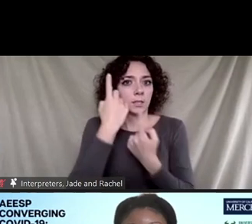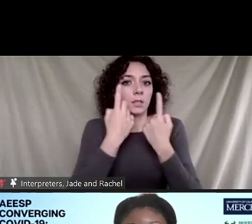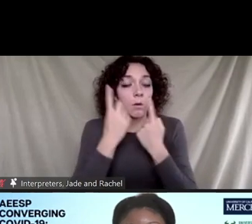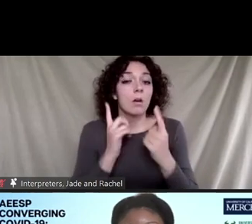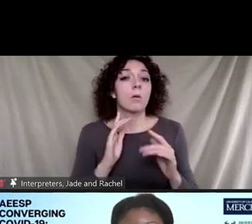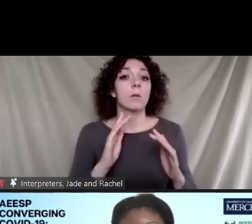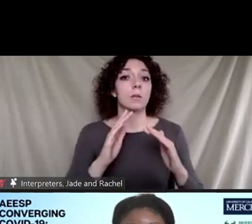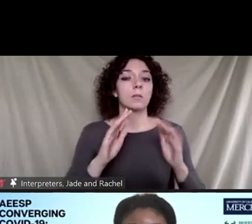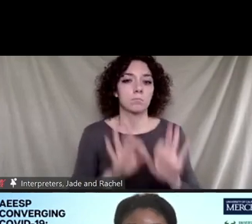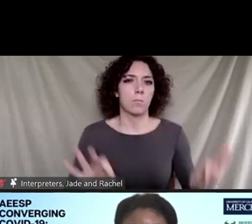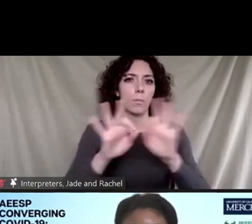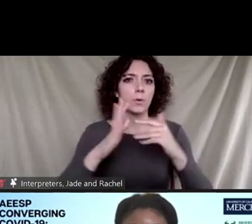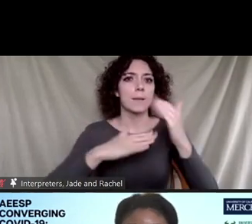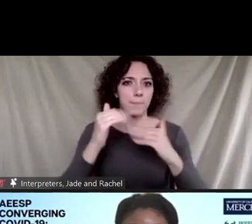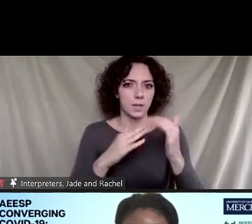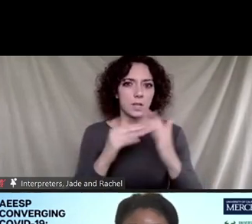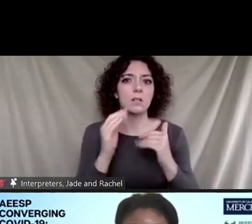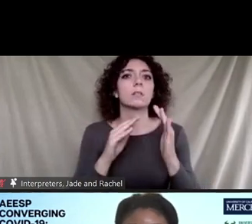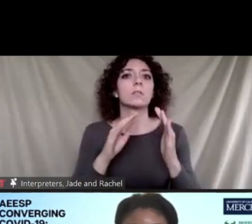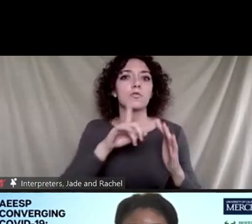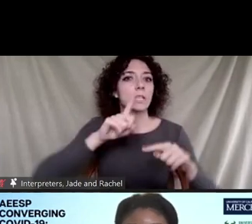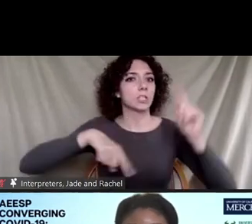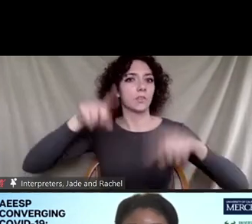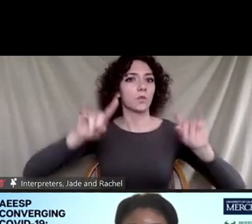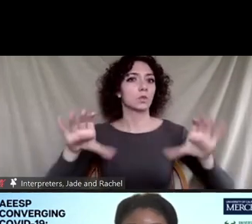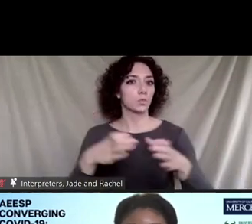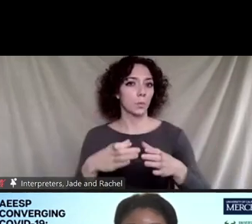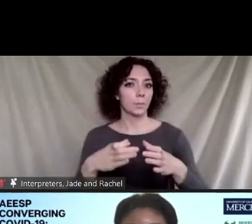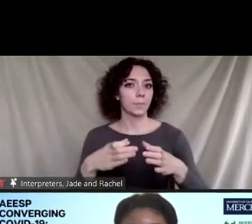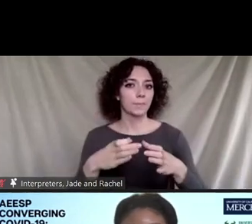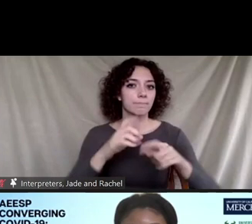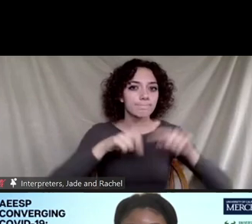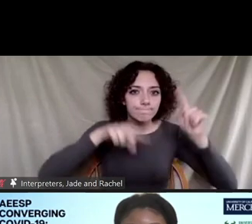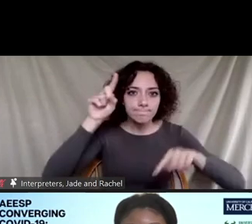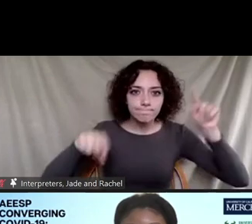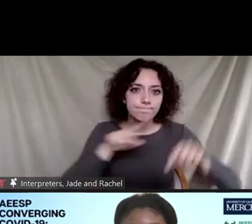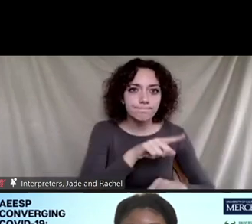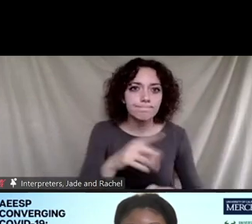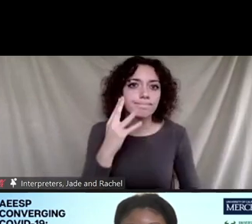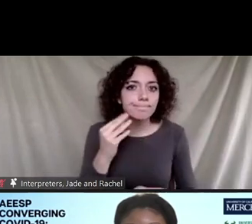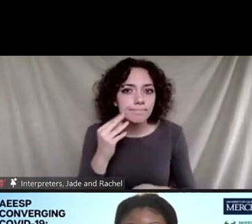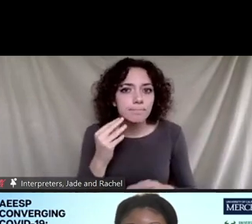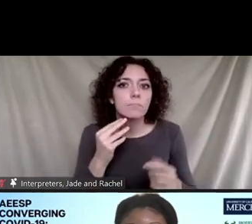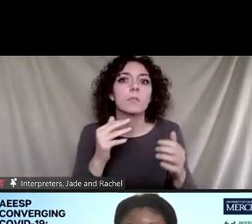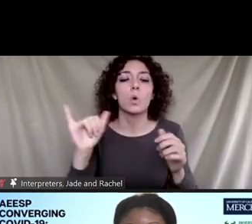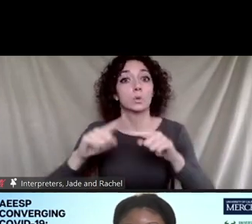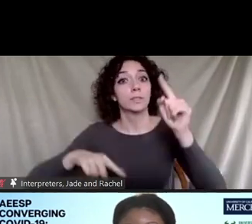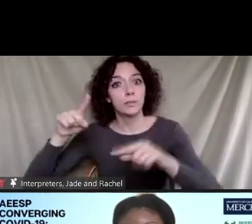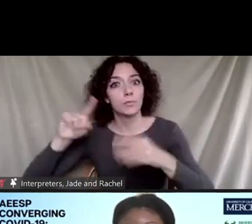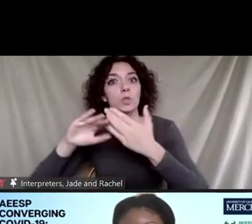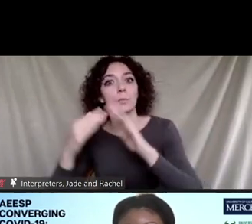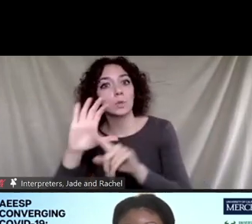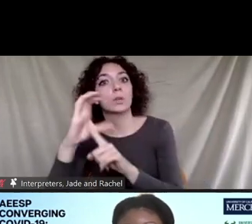a supportive and diverse group and building a supportive and diverse community culture